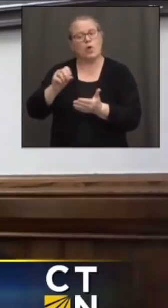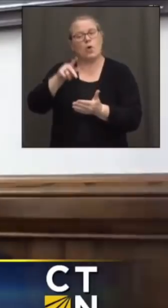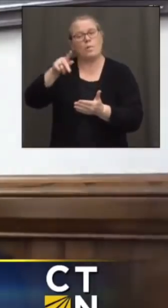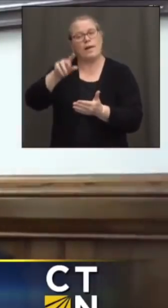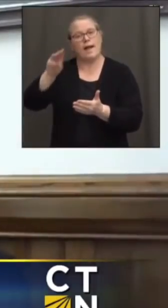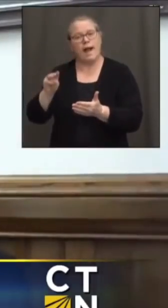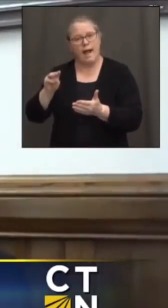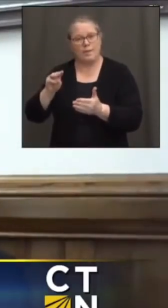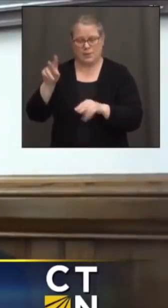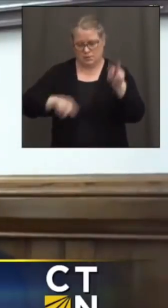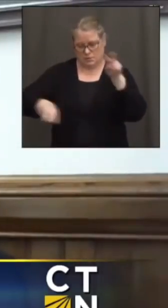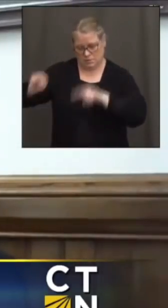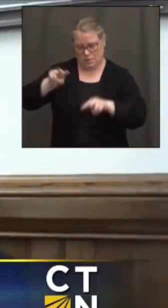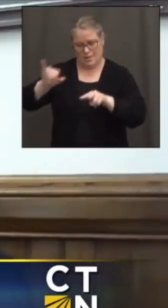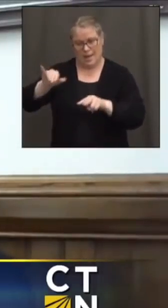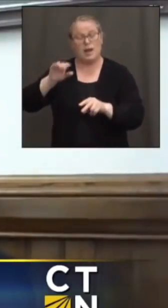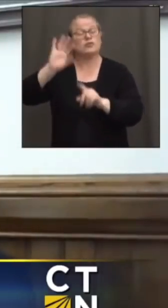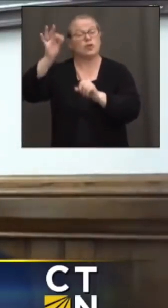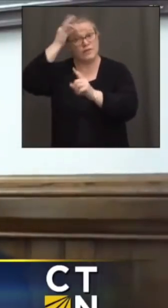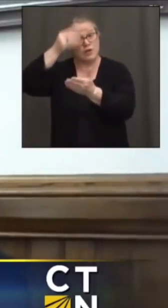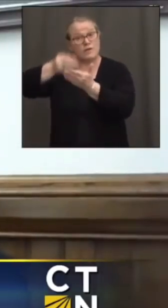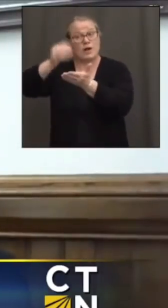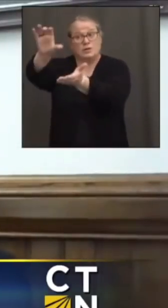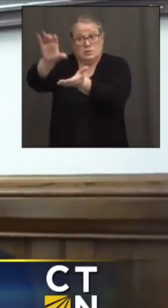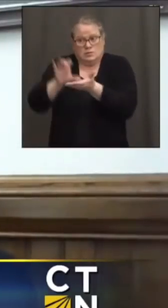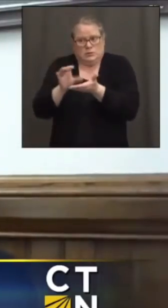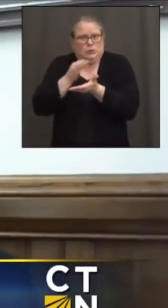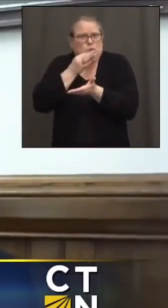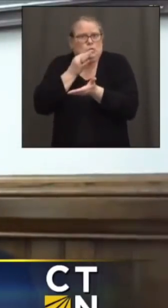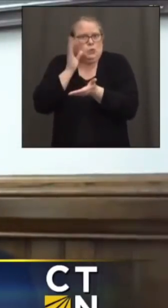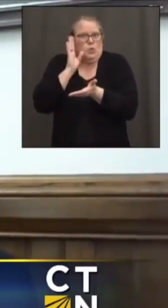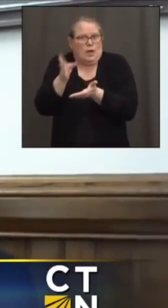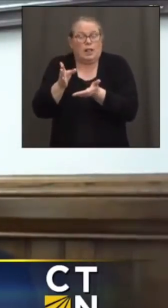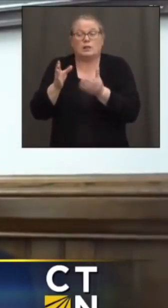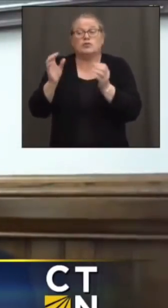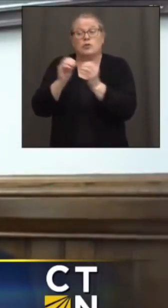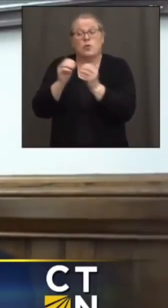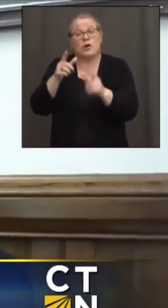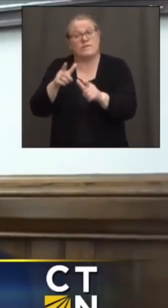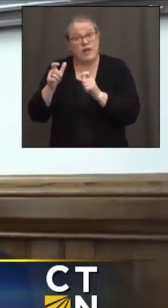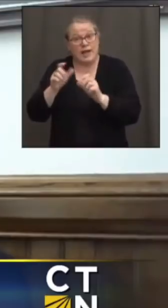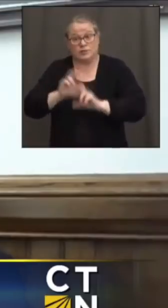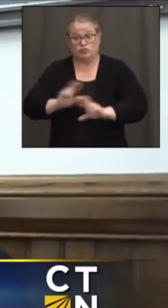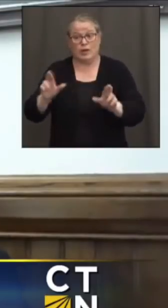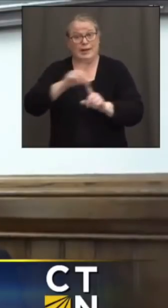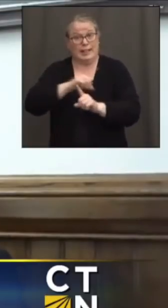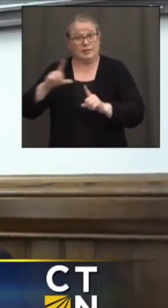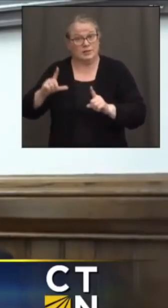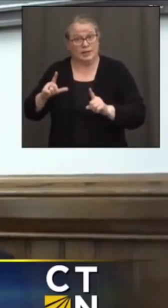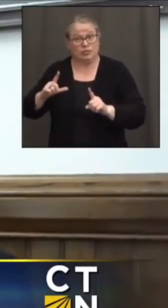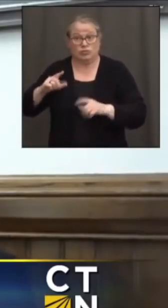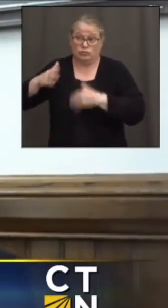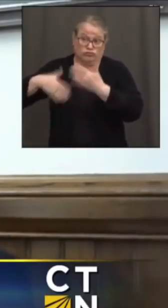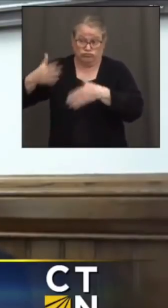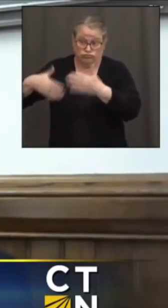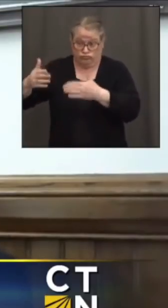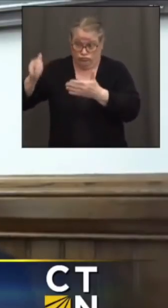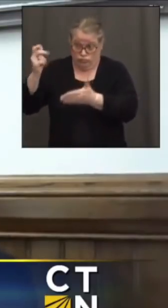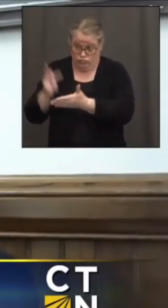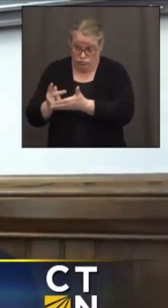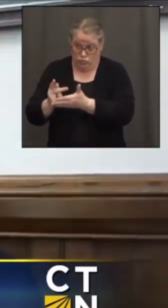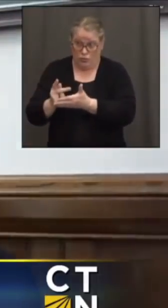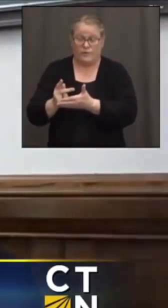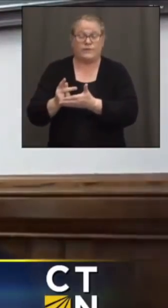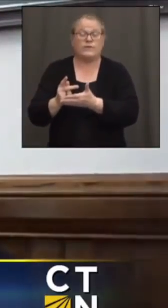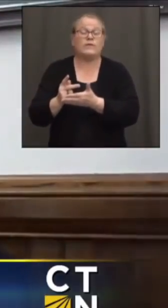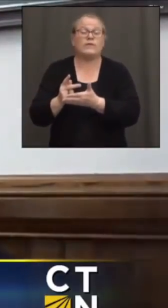receiving those federal funds very soon. So the quicker that we can move in terms of the legislature approving the package the governor has